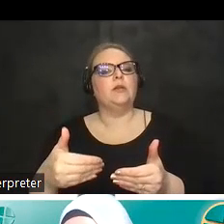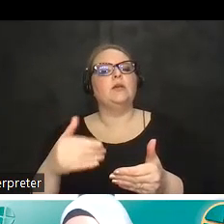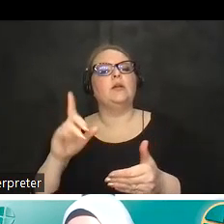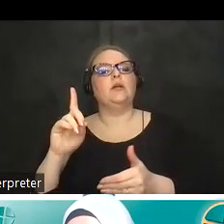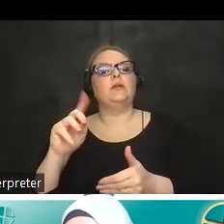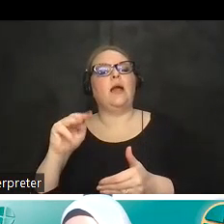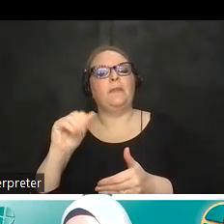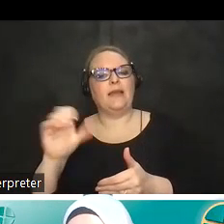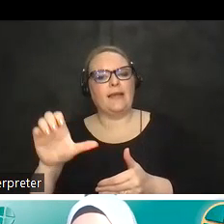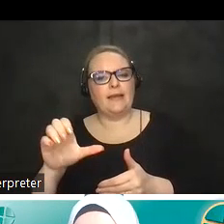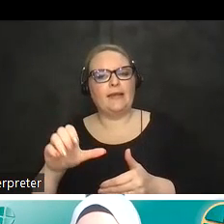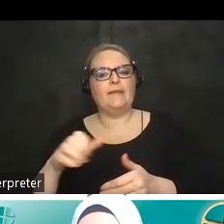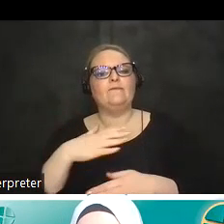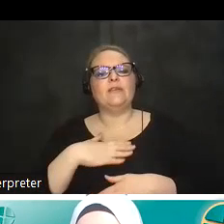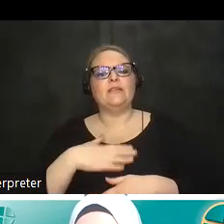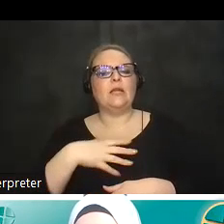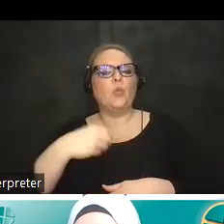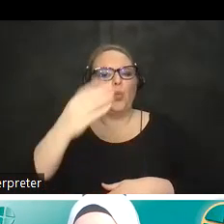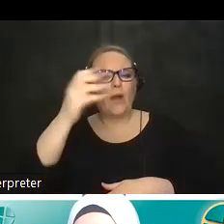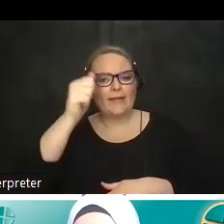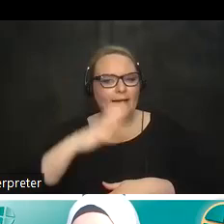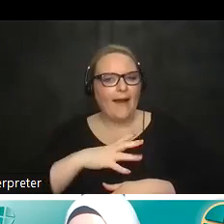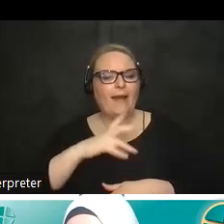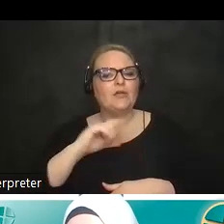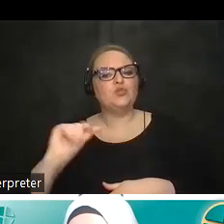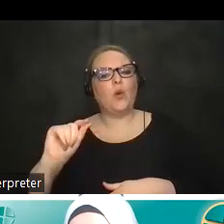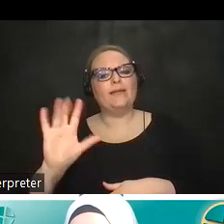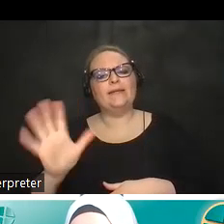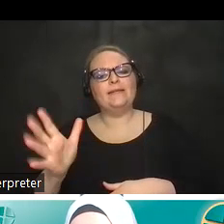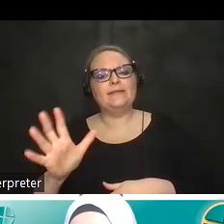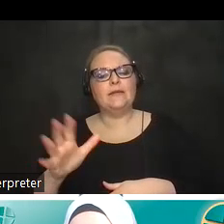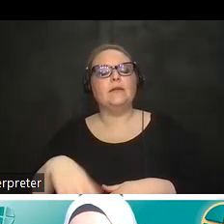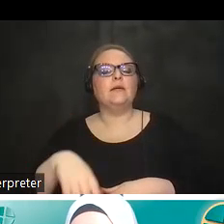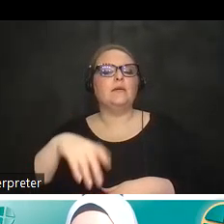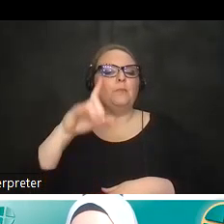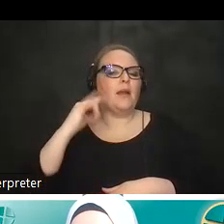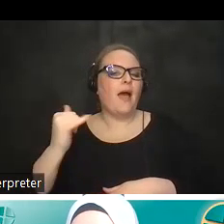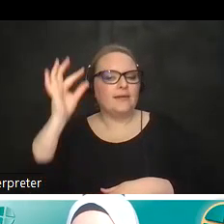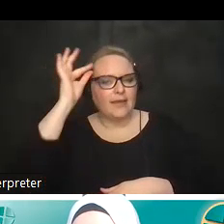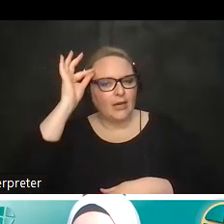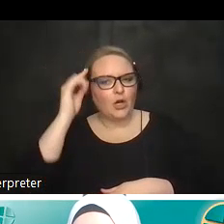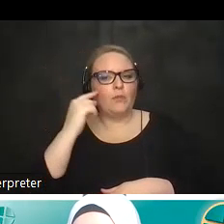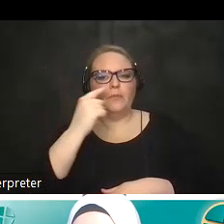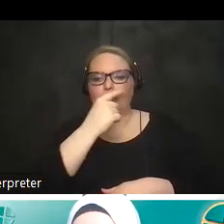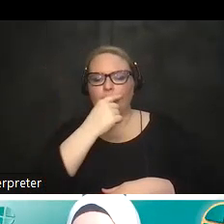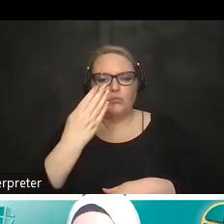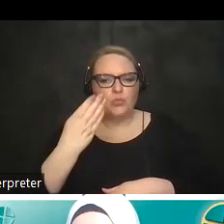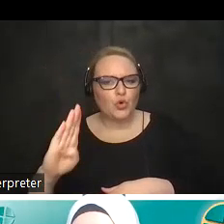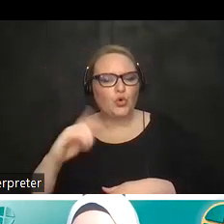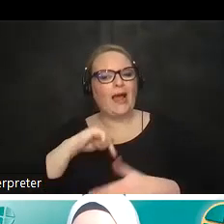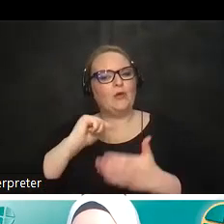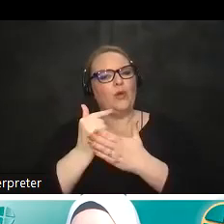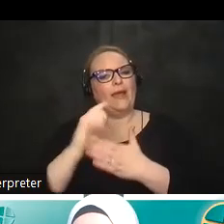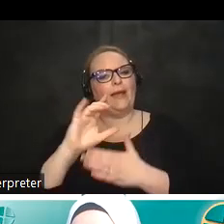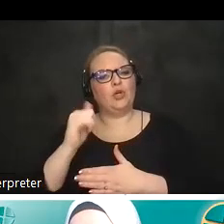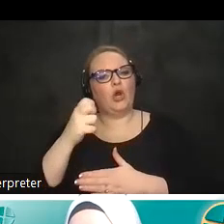dominic um physically i'm a white guy in my 20s blonde hair blue eyes i actually graduated from carlton a couple years